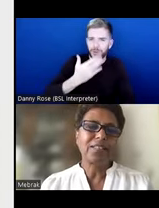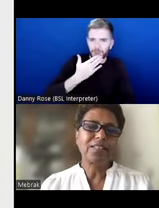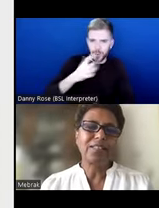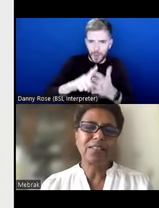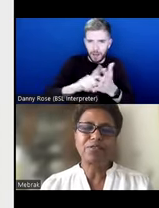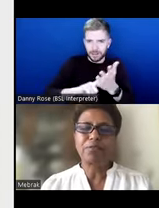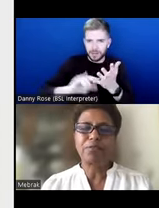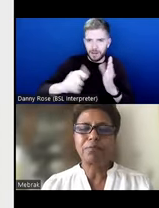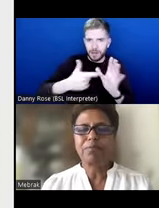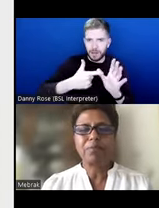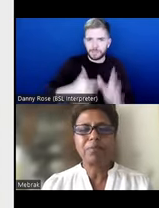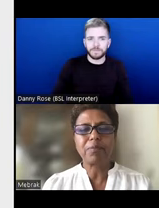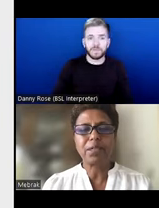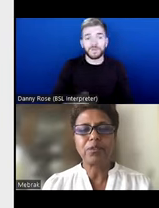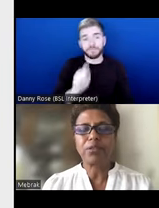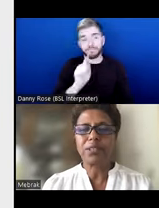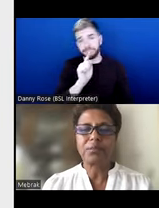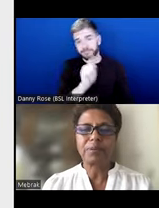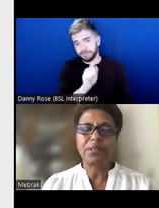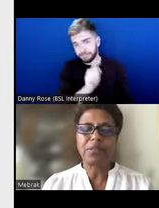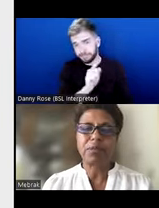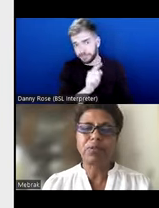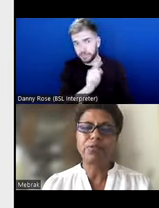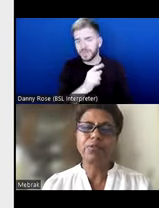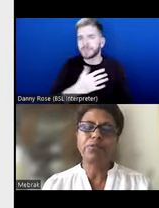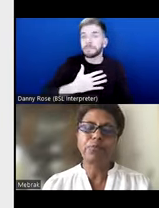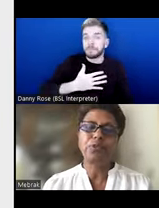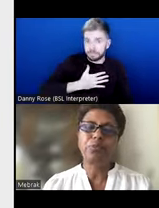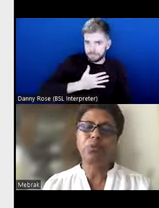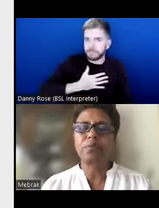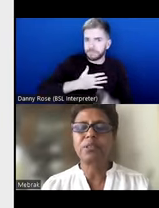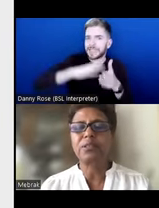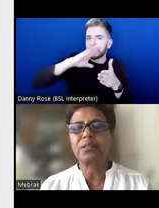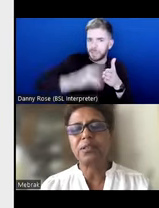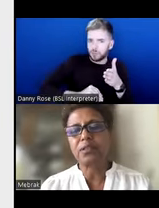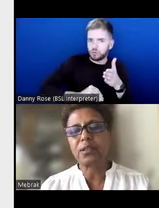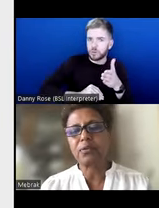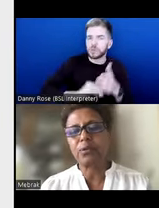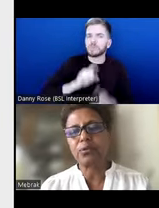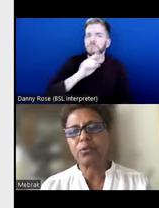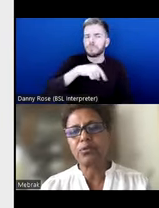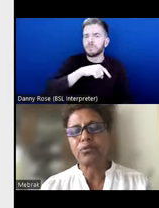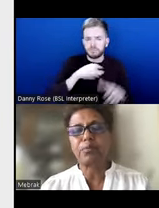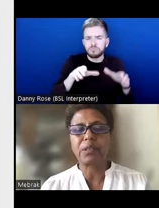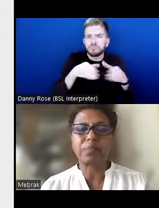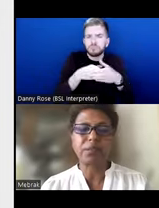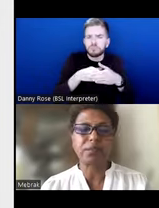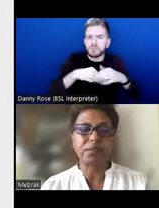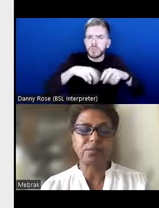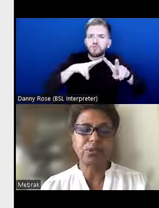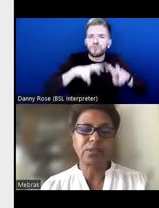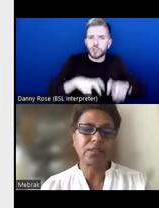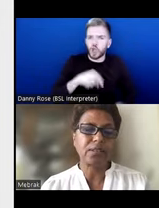This is from my own experience, but also from the small community research that we do from our